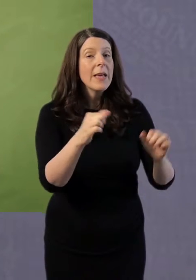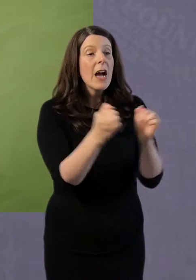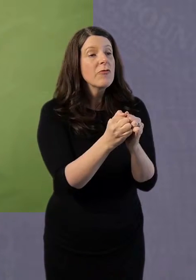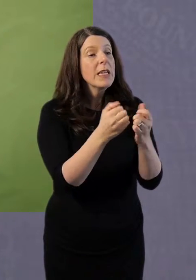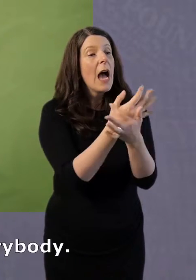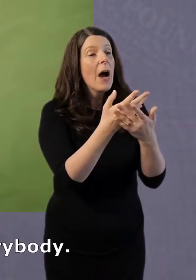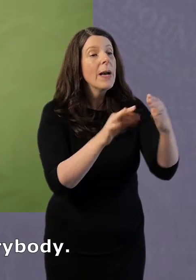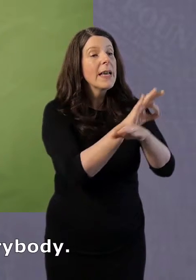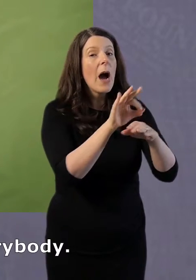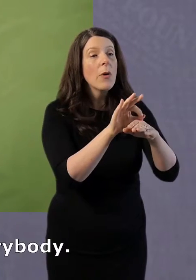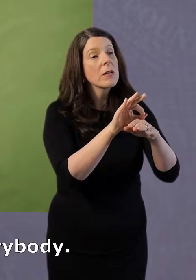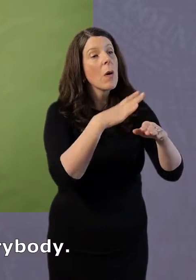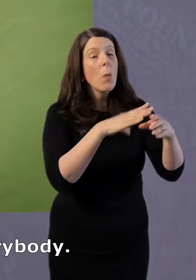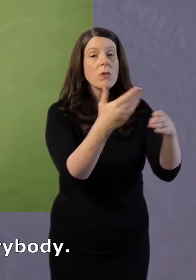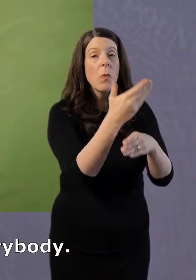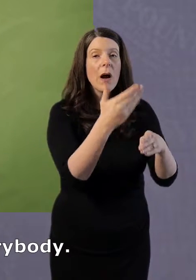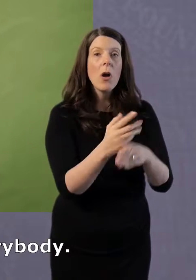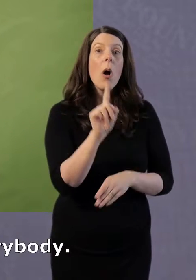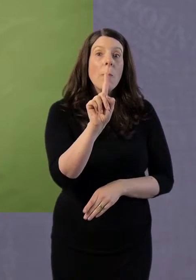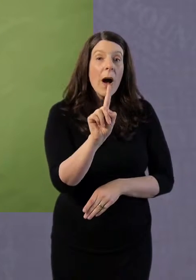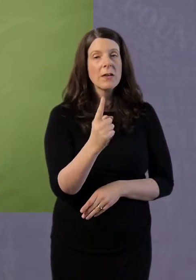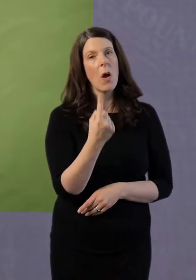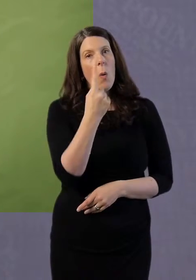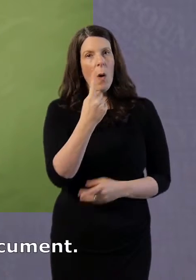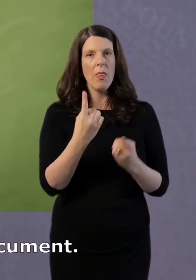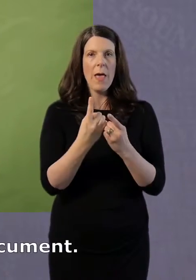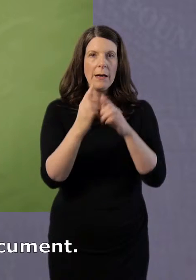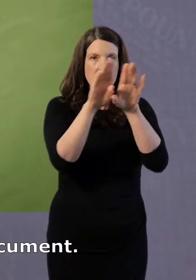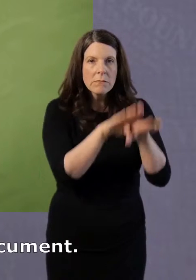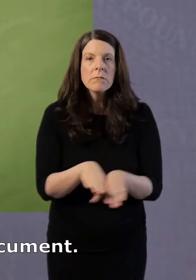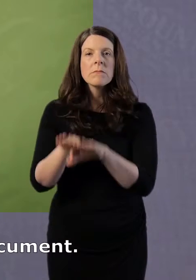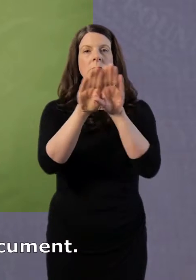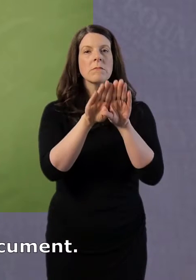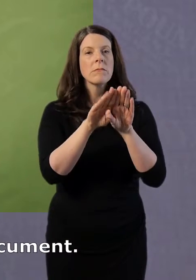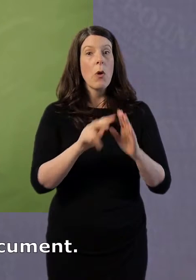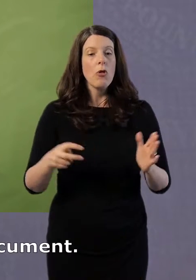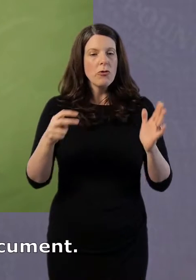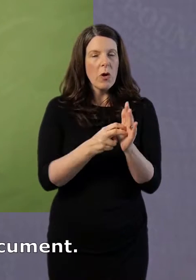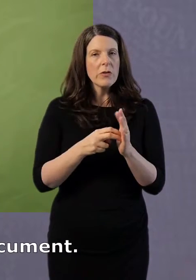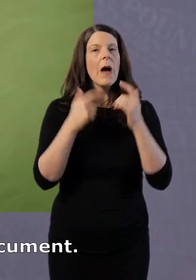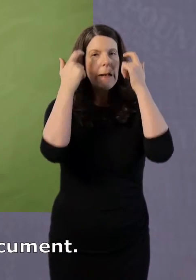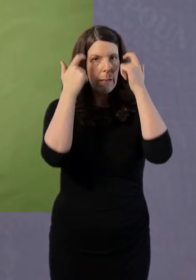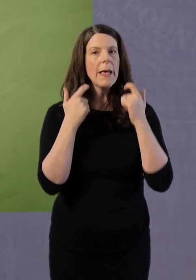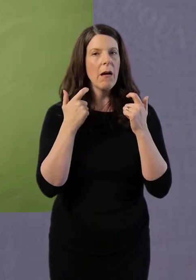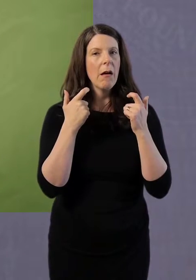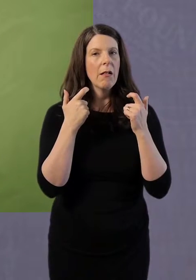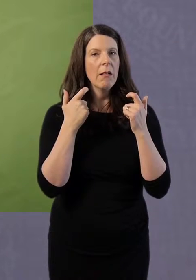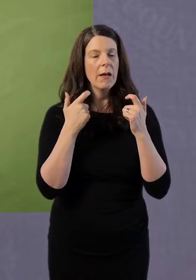hours. But one thing is the same for everybody. The contract you sign is a legal document.